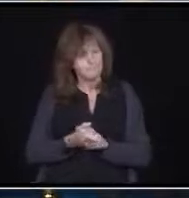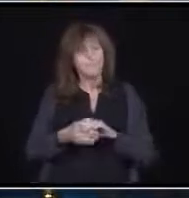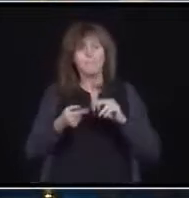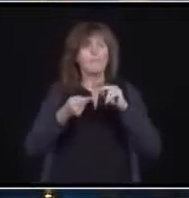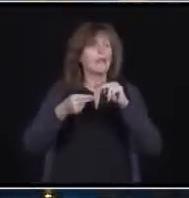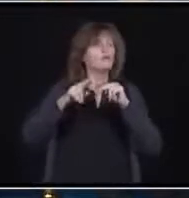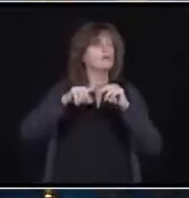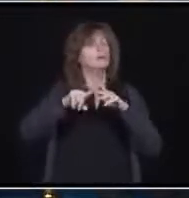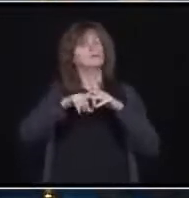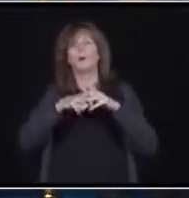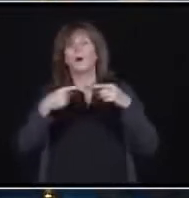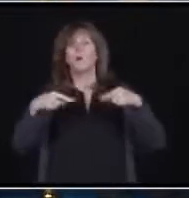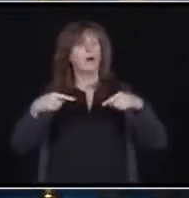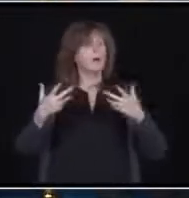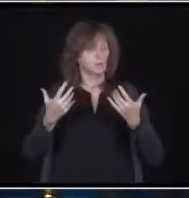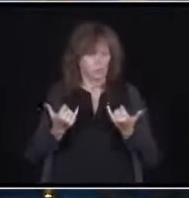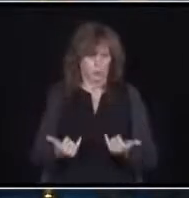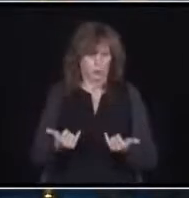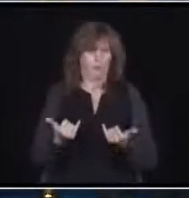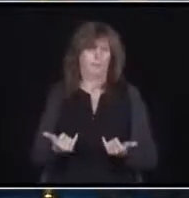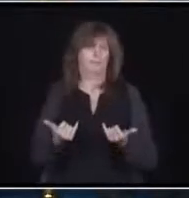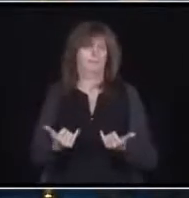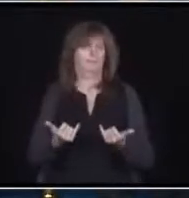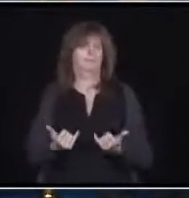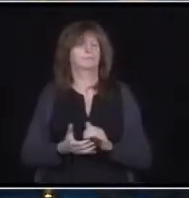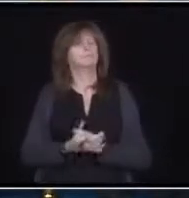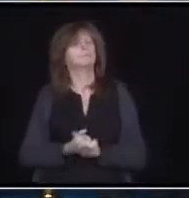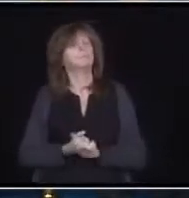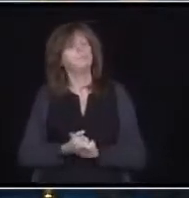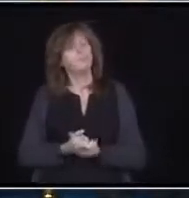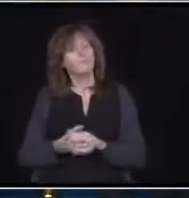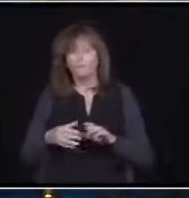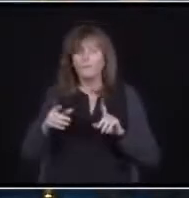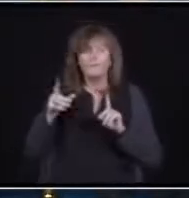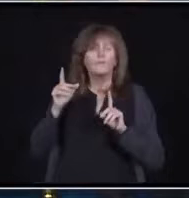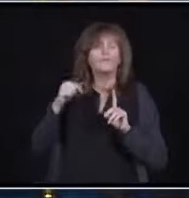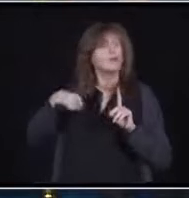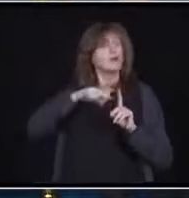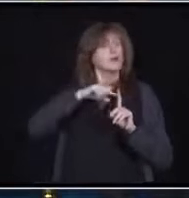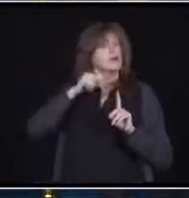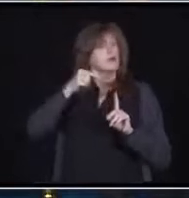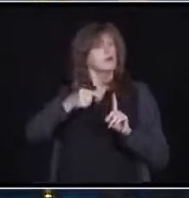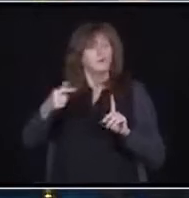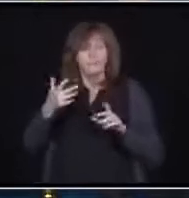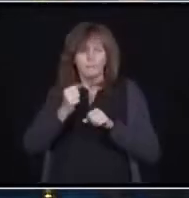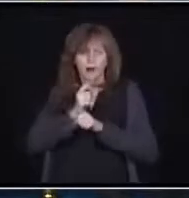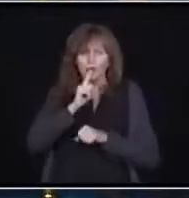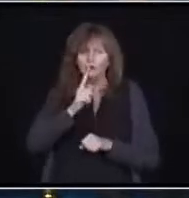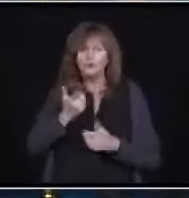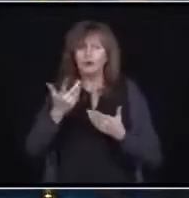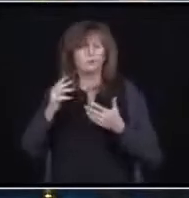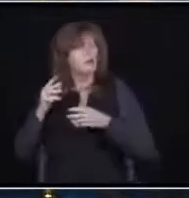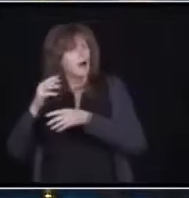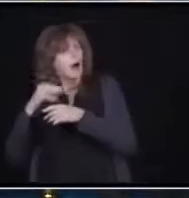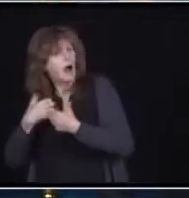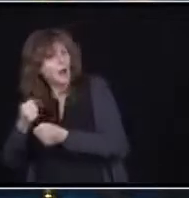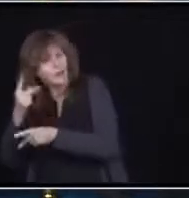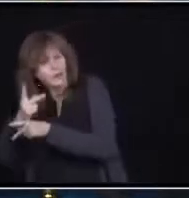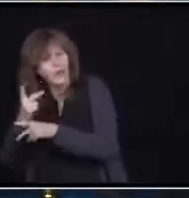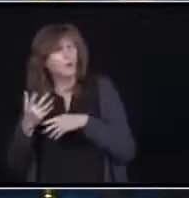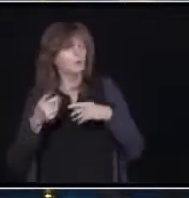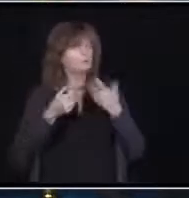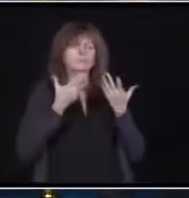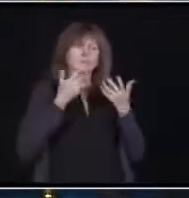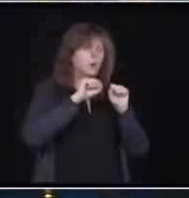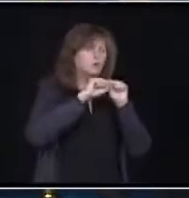today. Our government wants to ensure our healthcare and social services systems can attract and retain the workforce needed to care